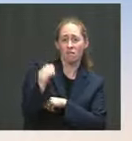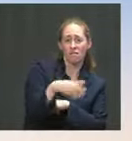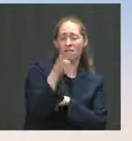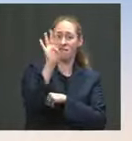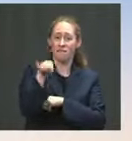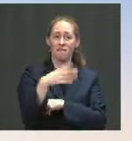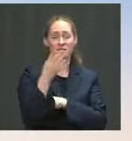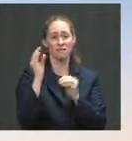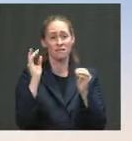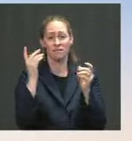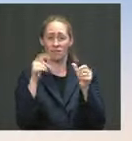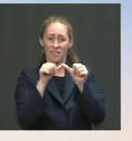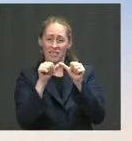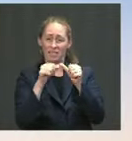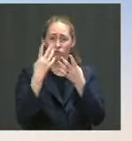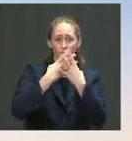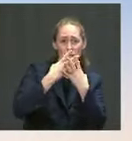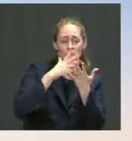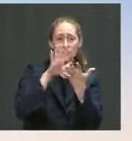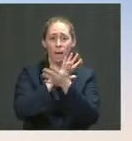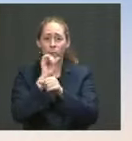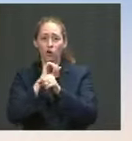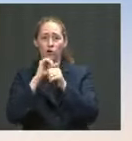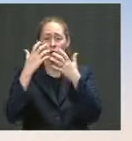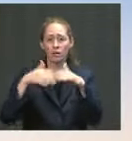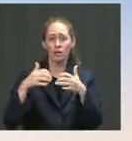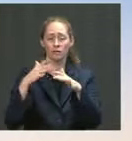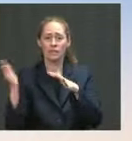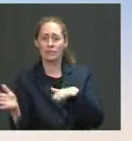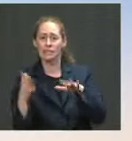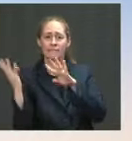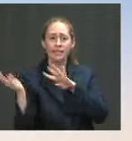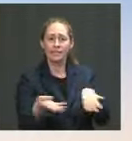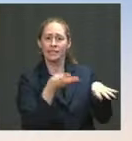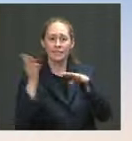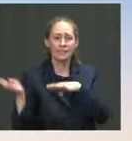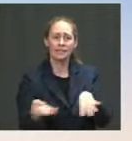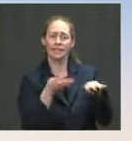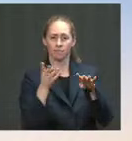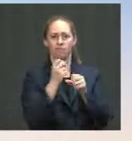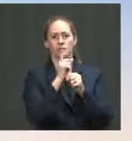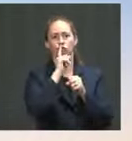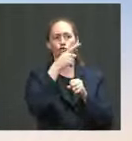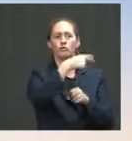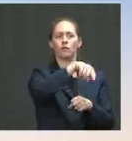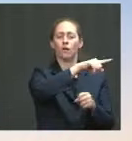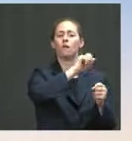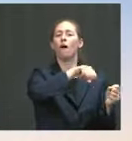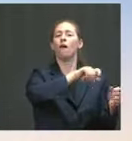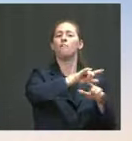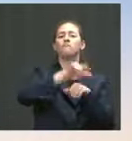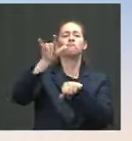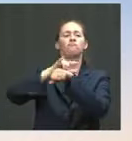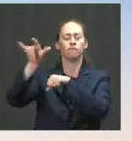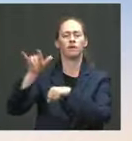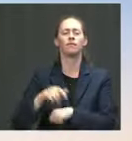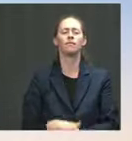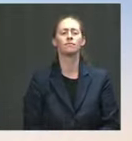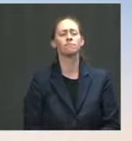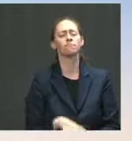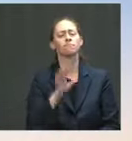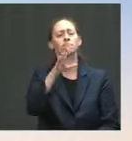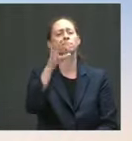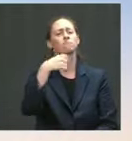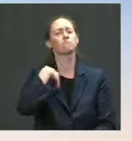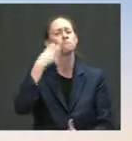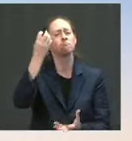to move people into the United States. Now, I would remind you that there are a number of people, tens of thousands